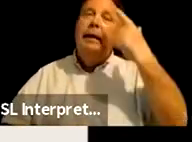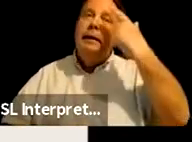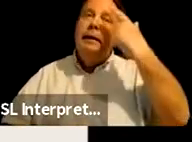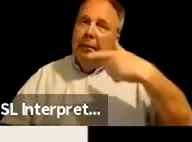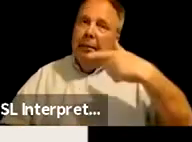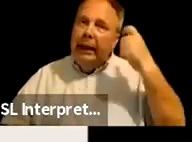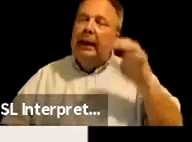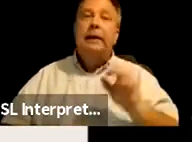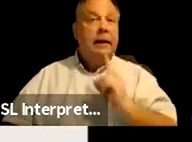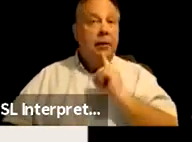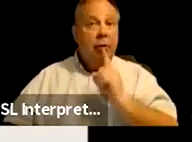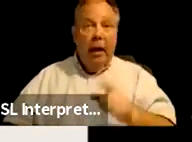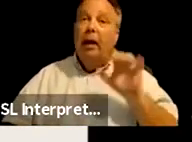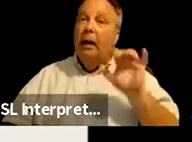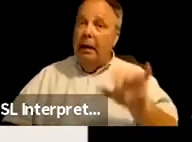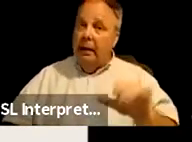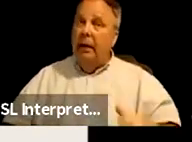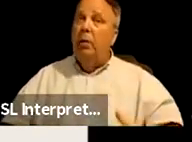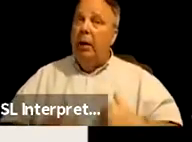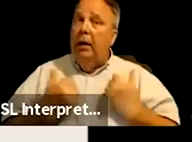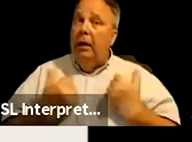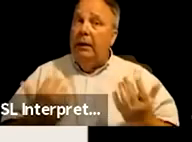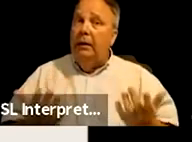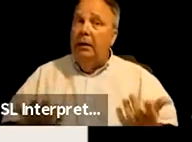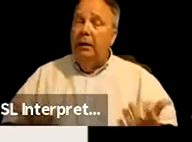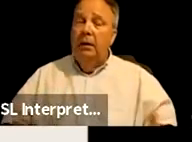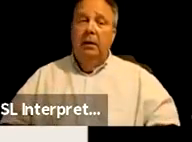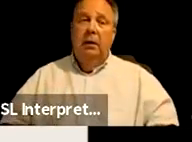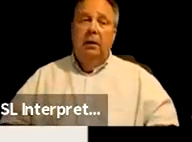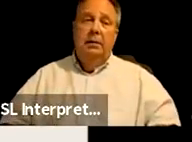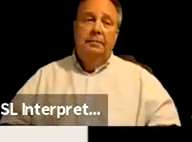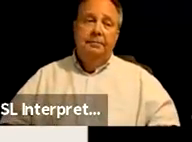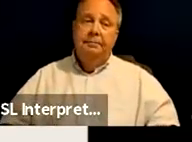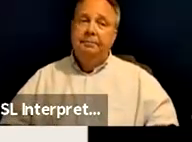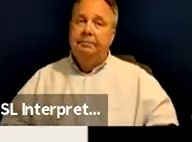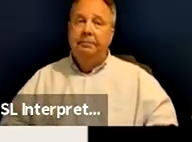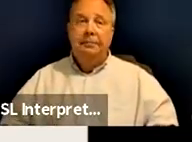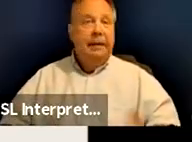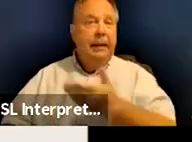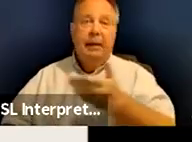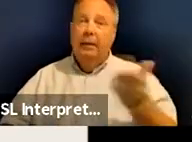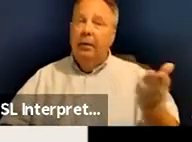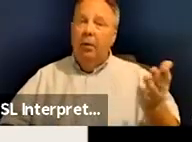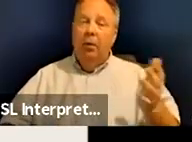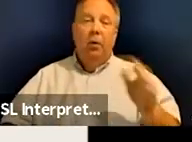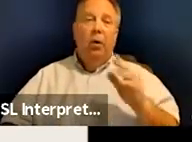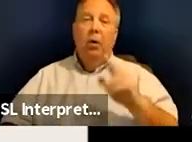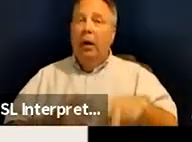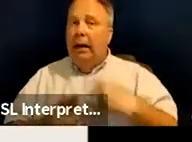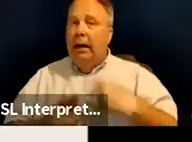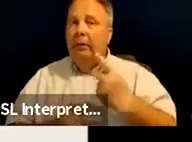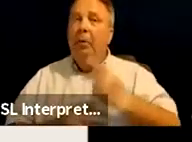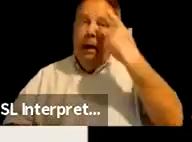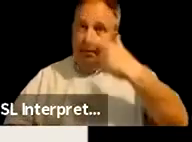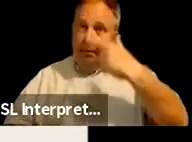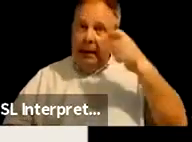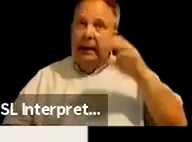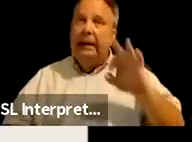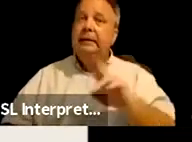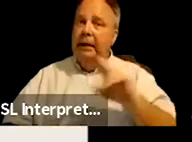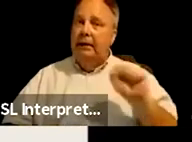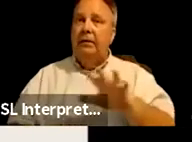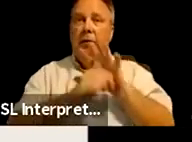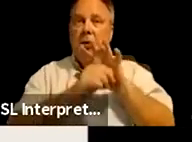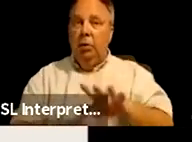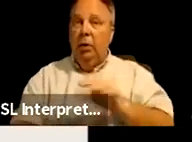of the realities that we are living under. Um, and, and those are all informed and because of colonialism and